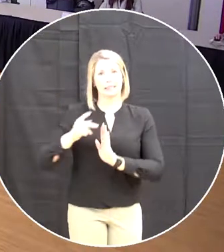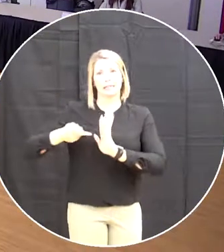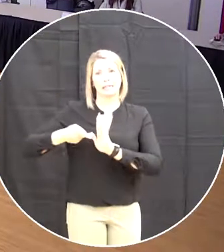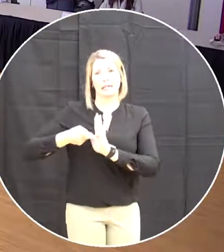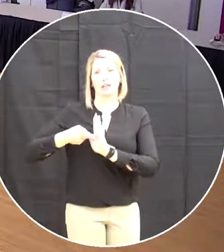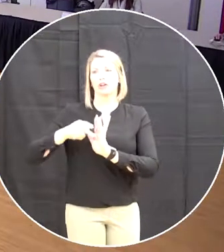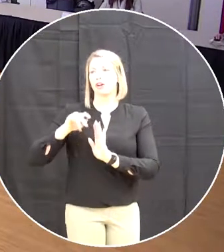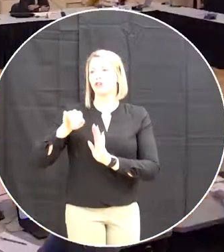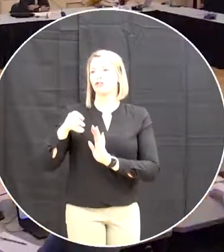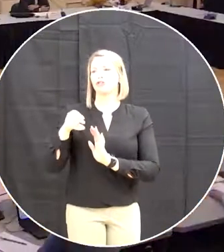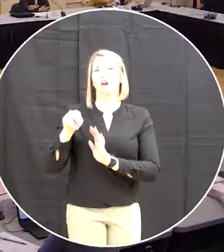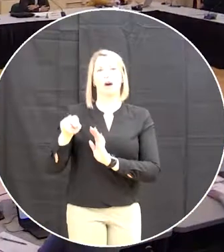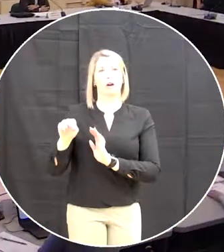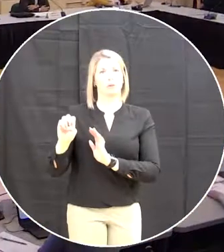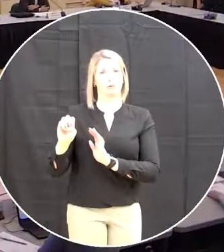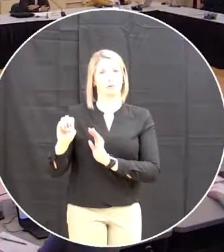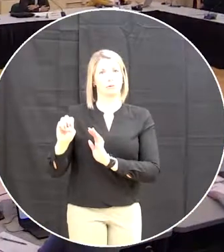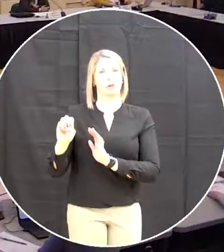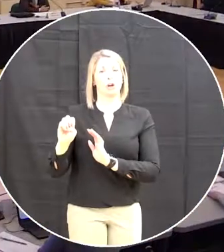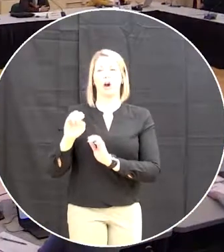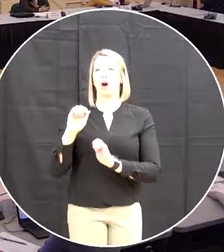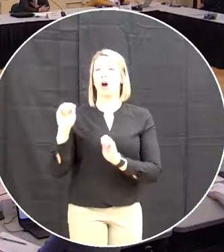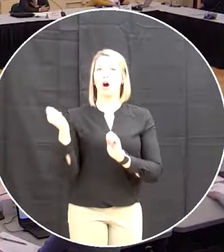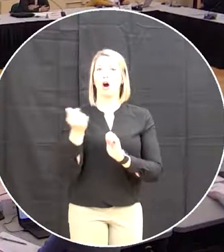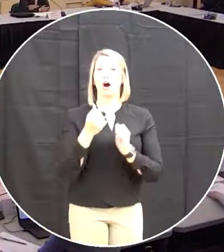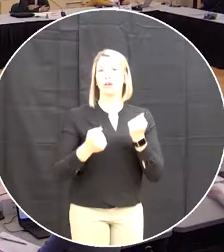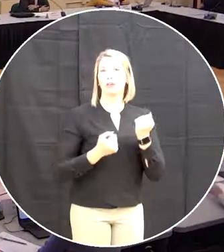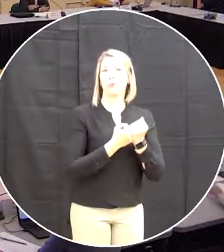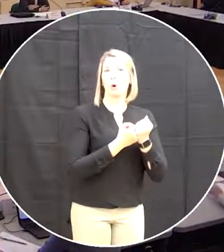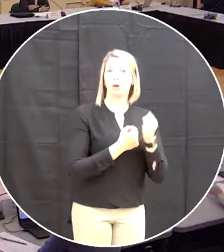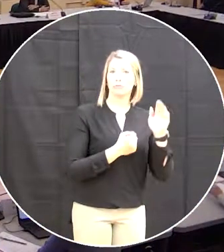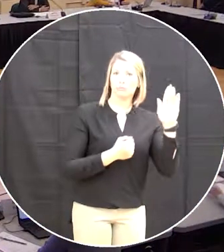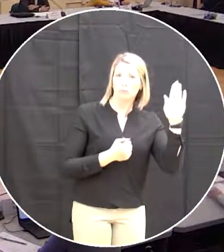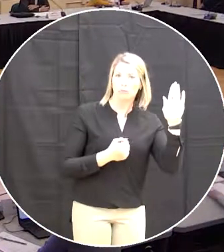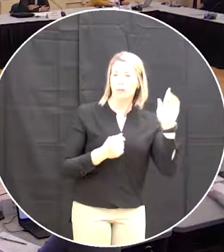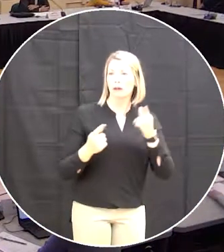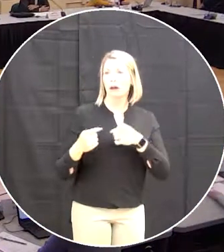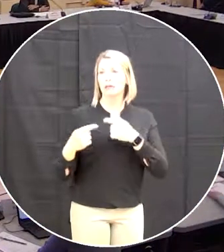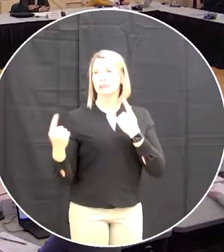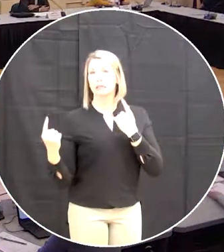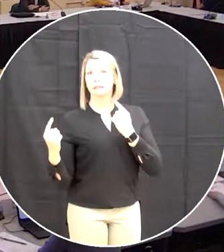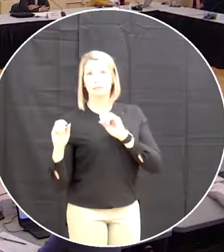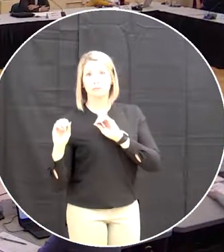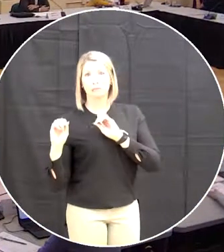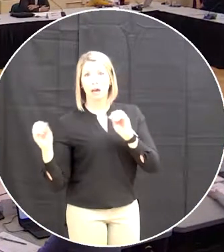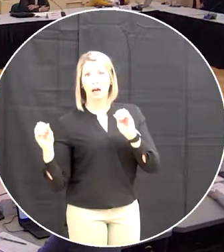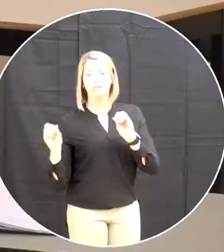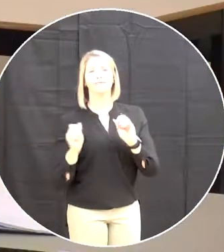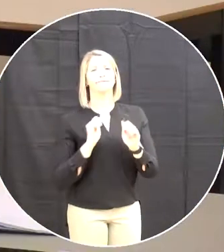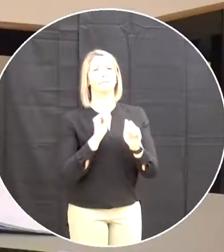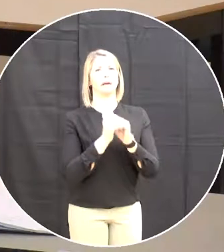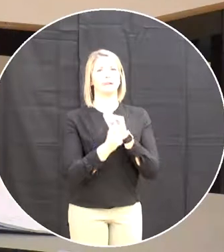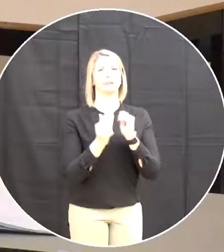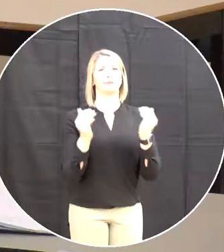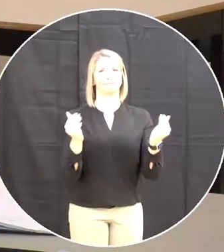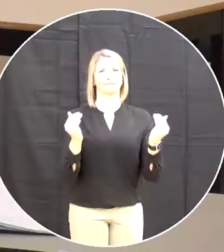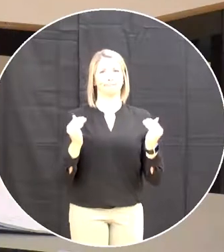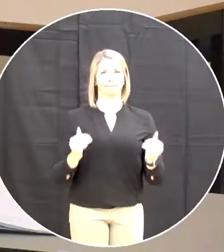all in favor those against motion carries thank you